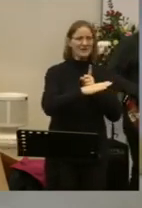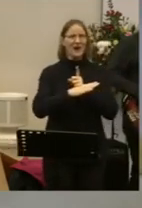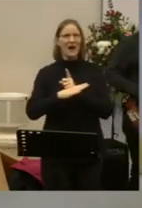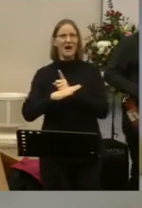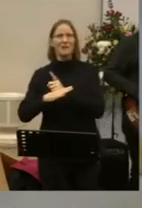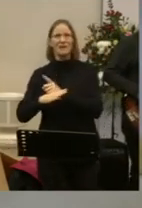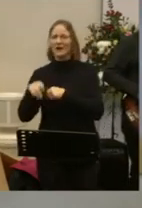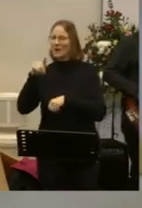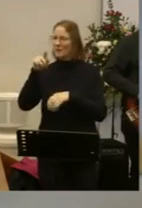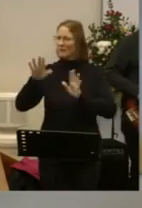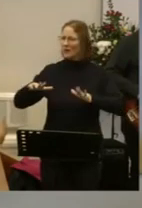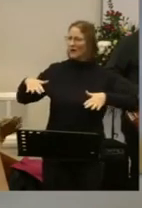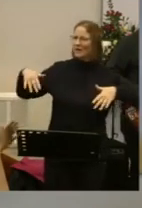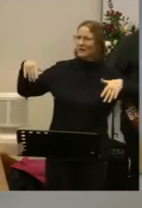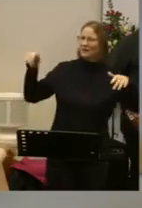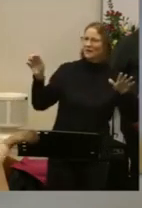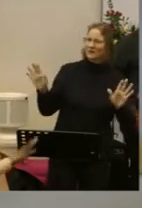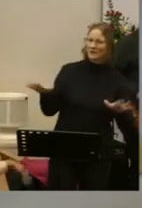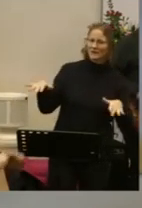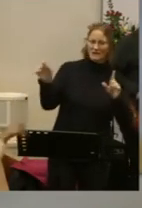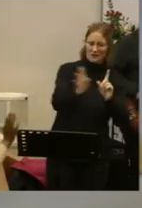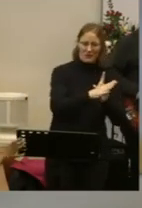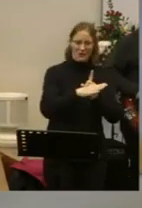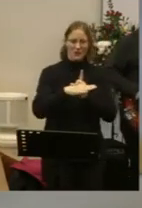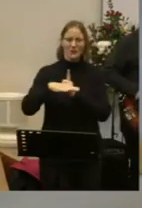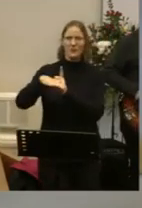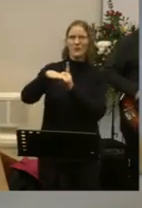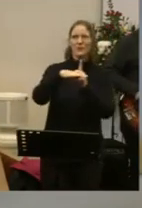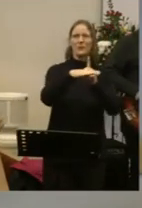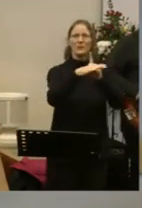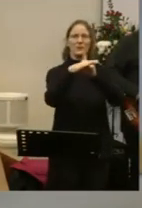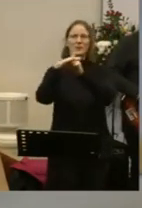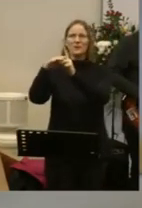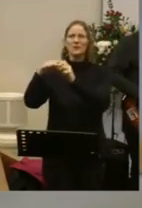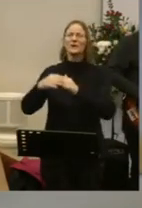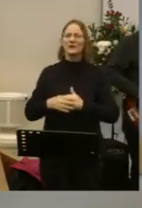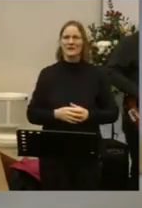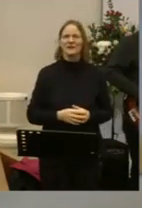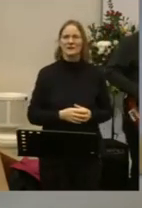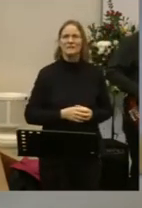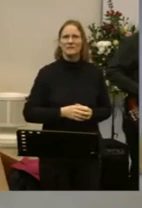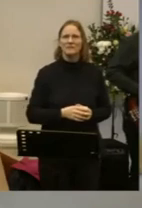us up on wings like eagles.